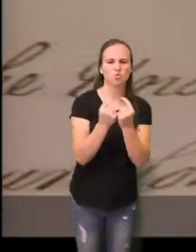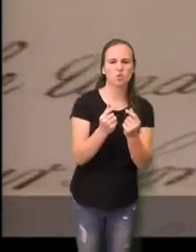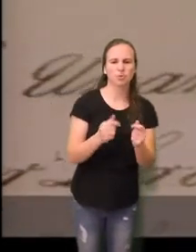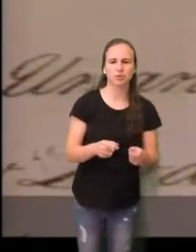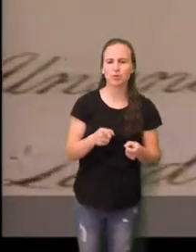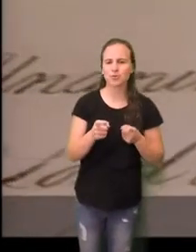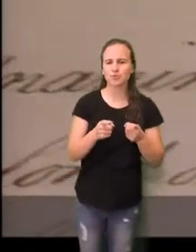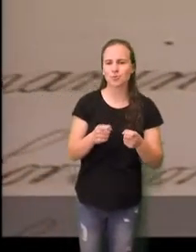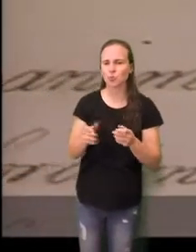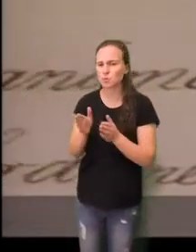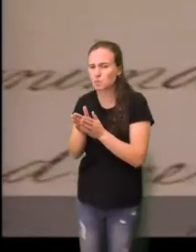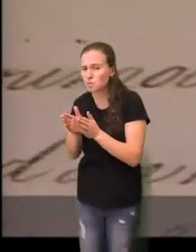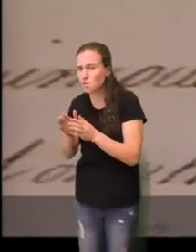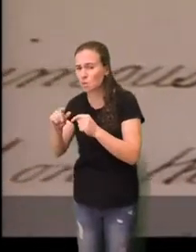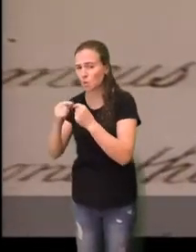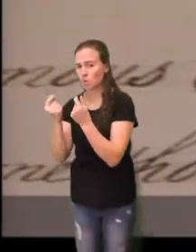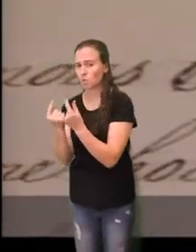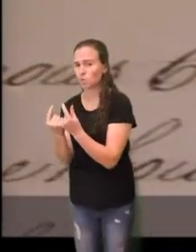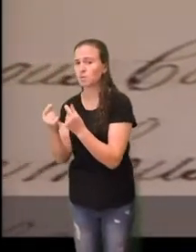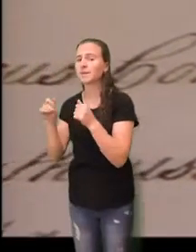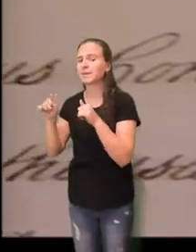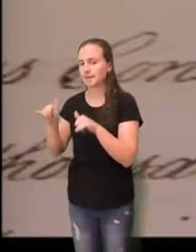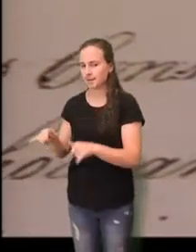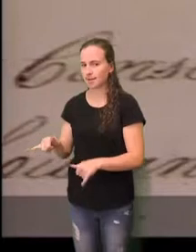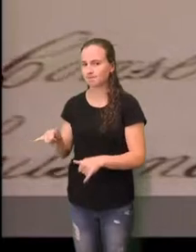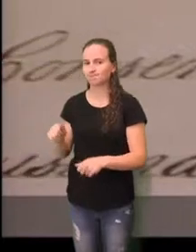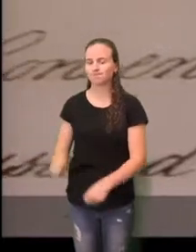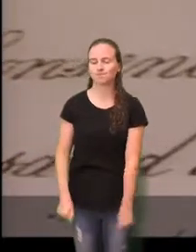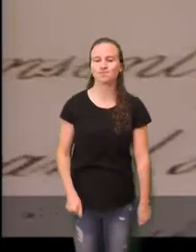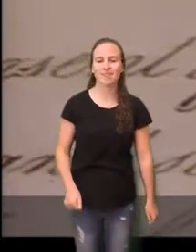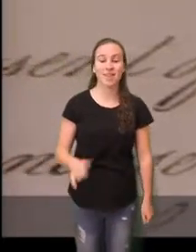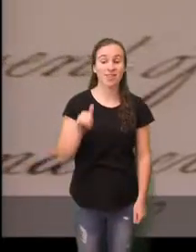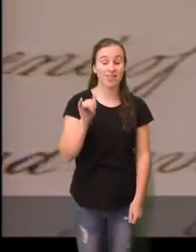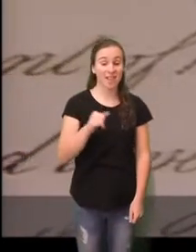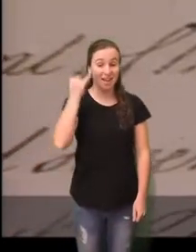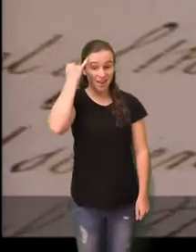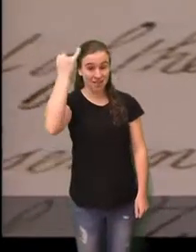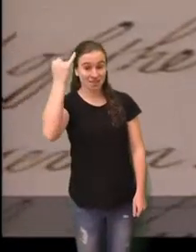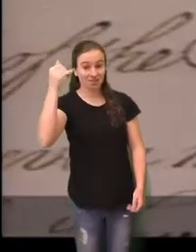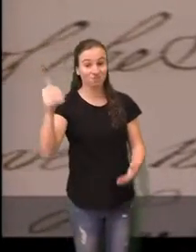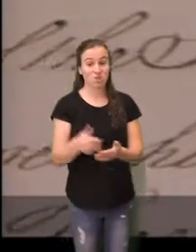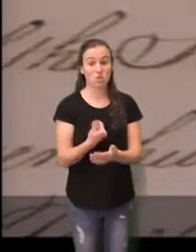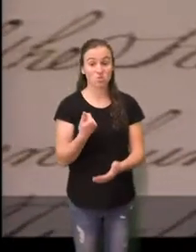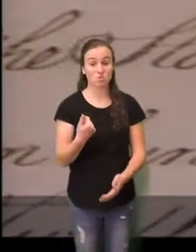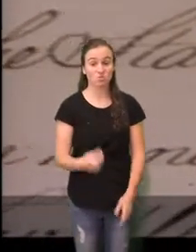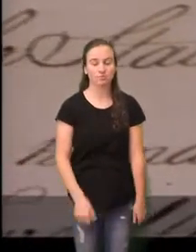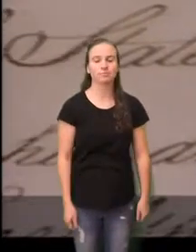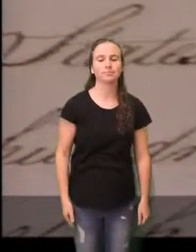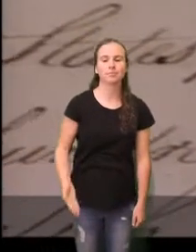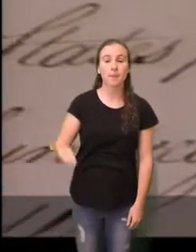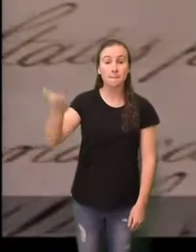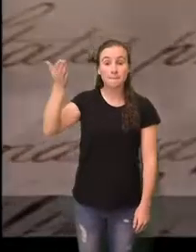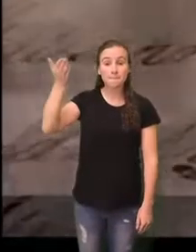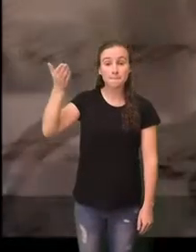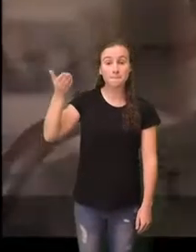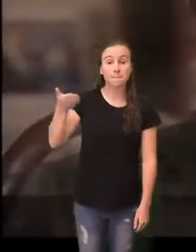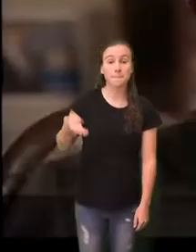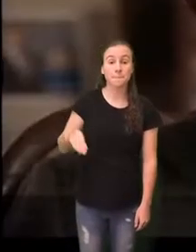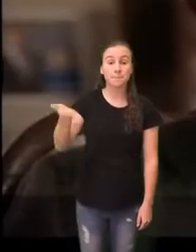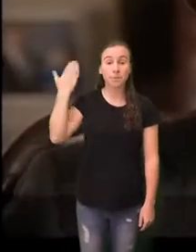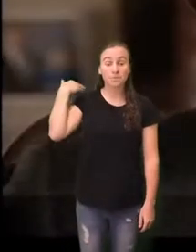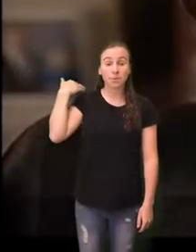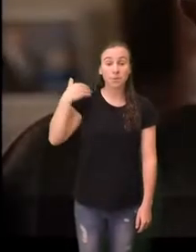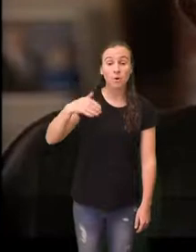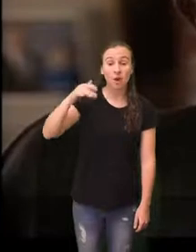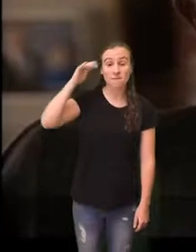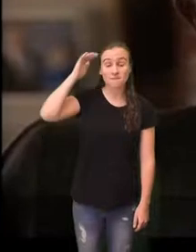from potential tyranny by the majority. It was a revolution in democratic thought. Prior to